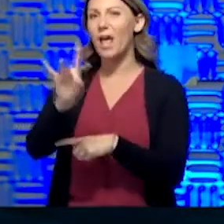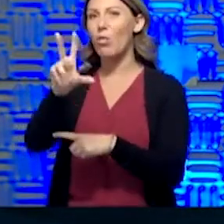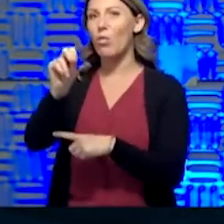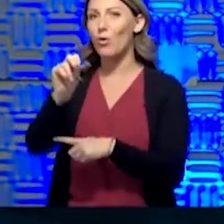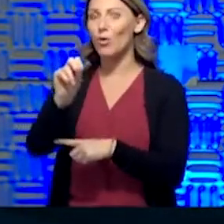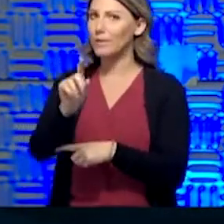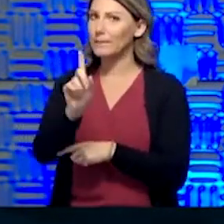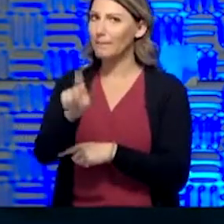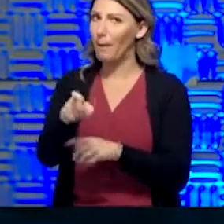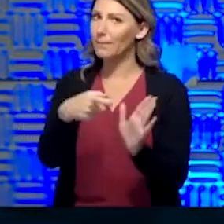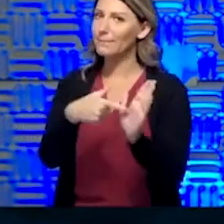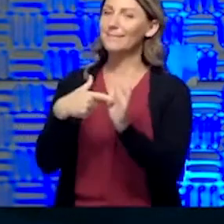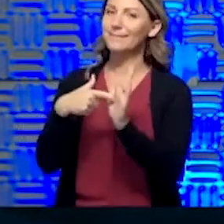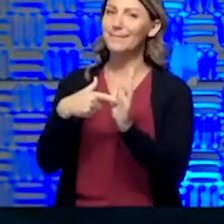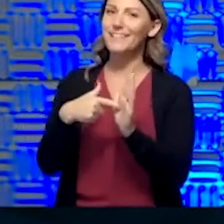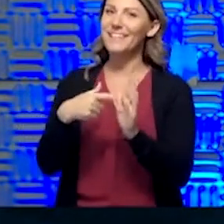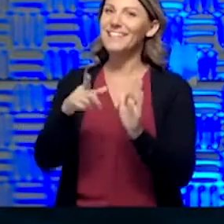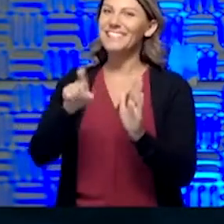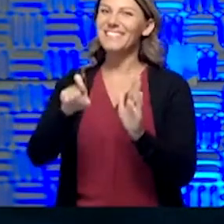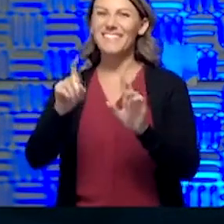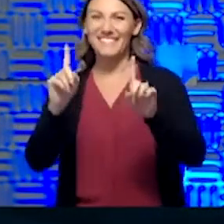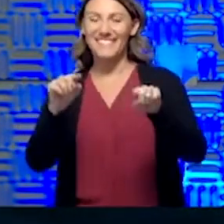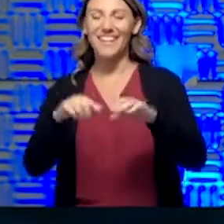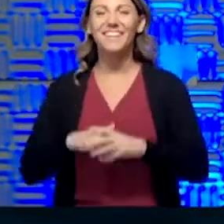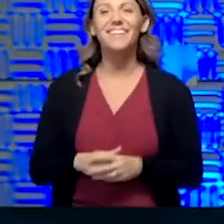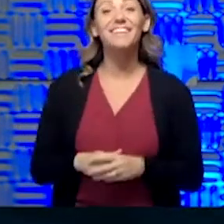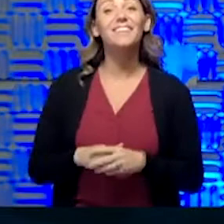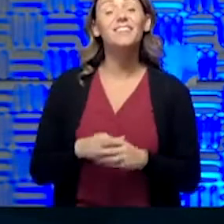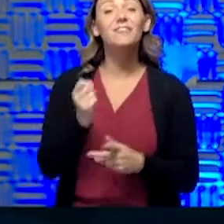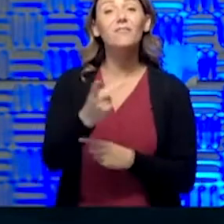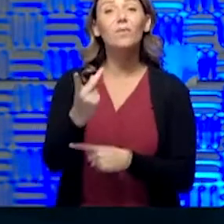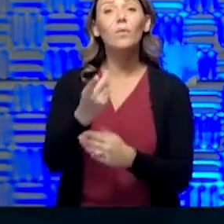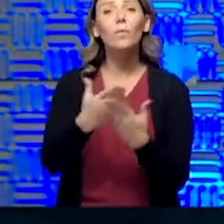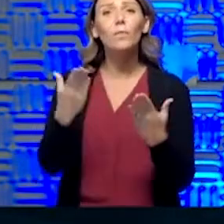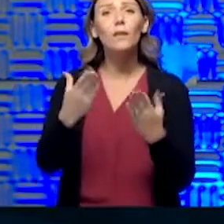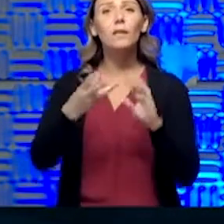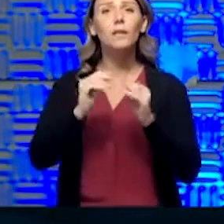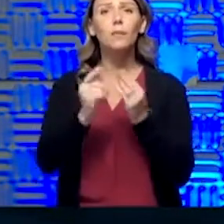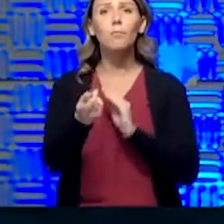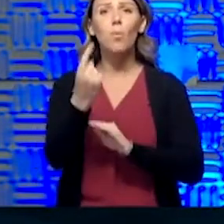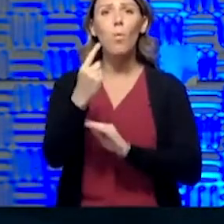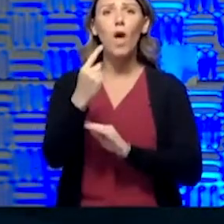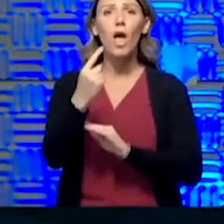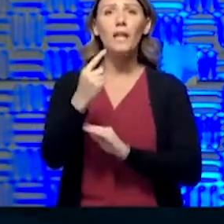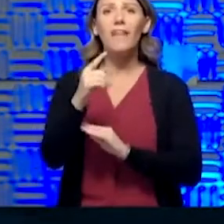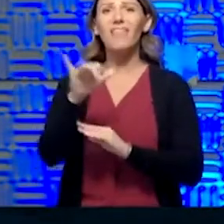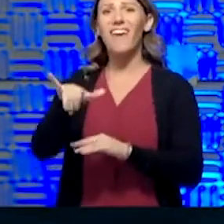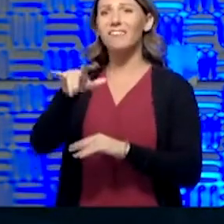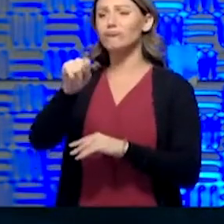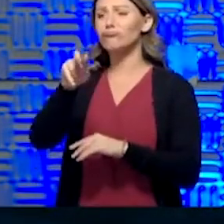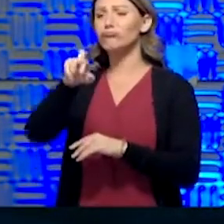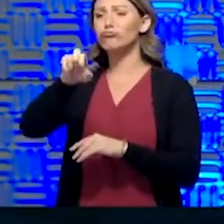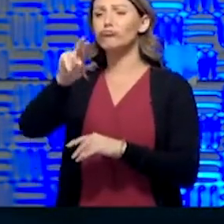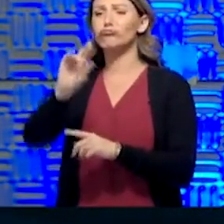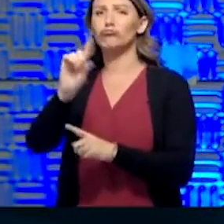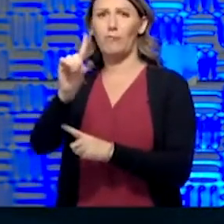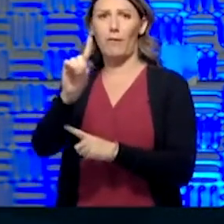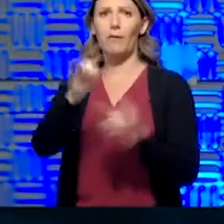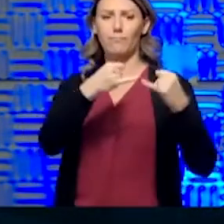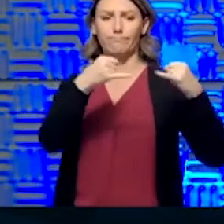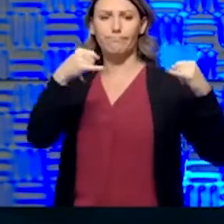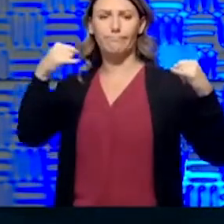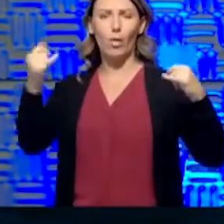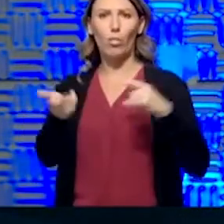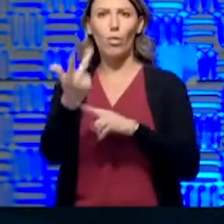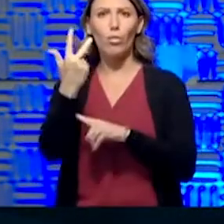must attend. You know, a couple things. One is that the trend line statewide on the three key indicators